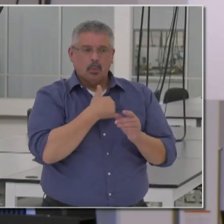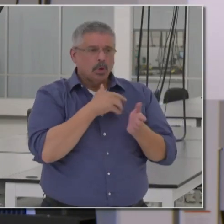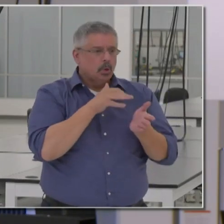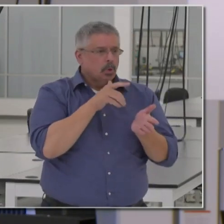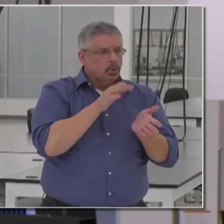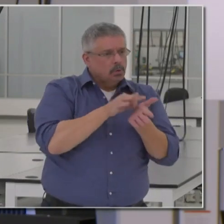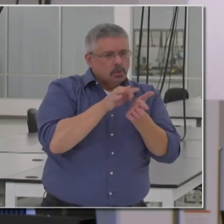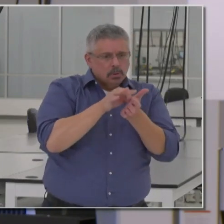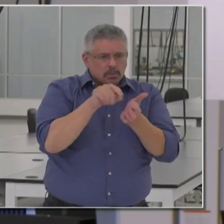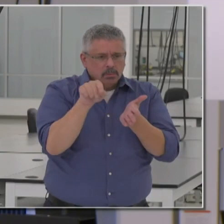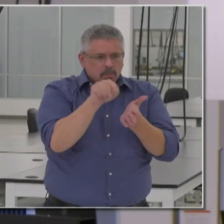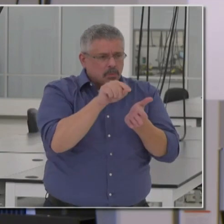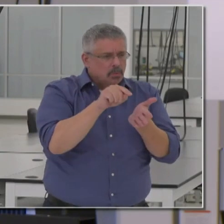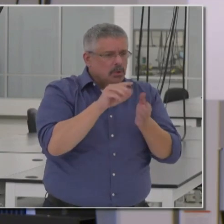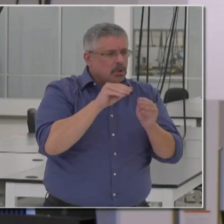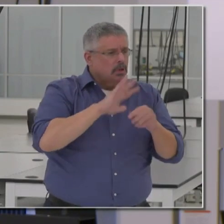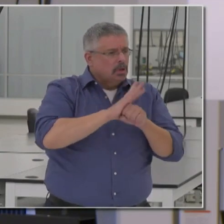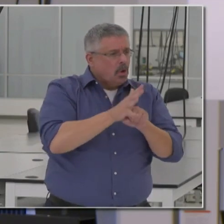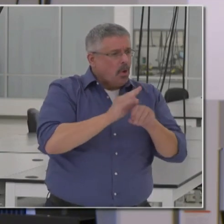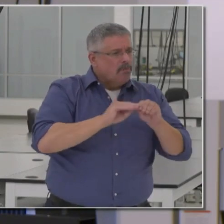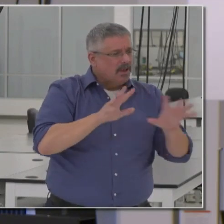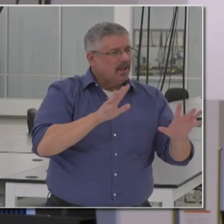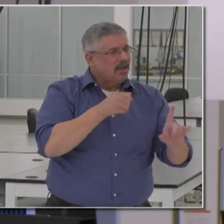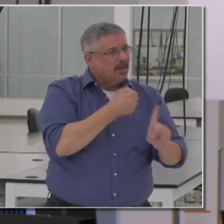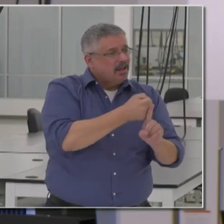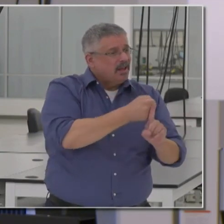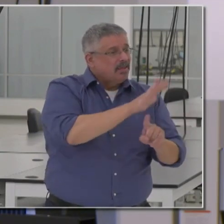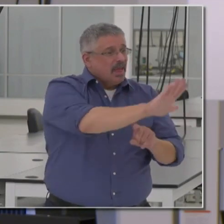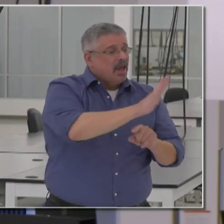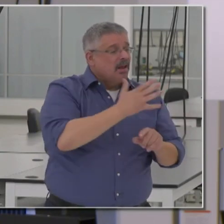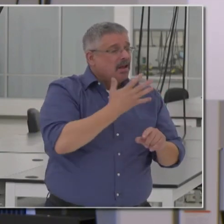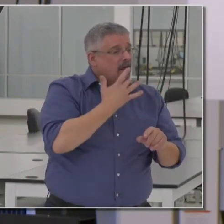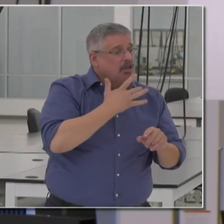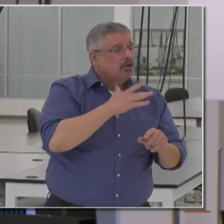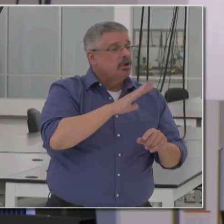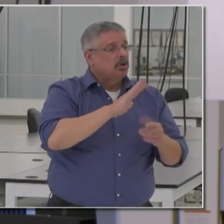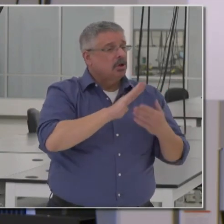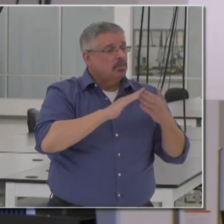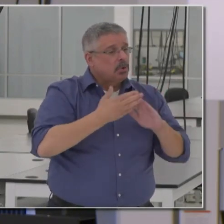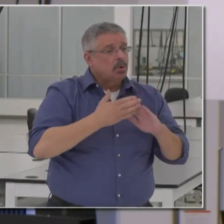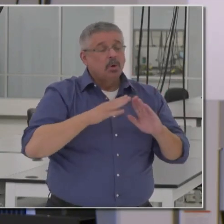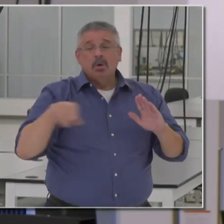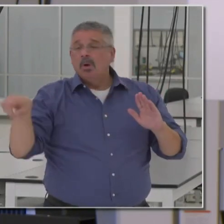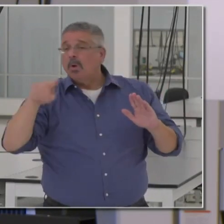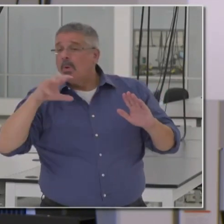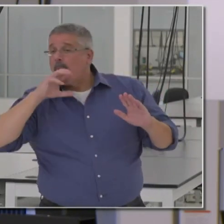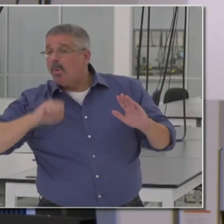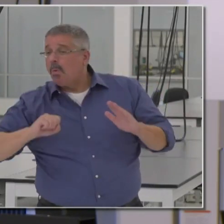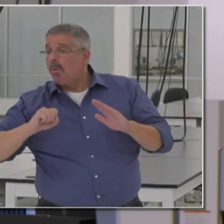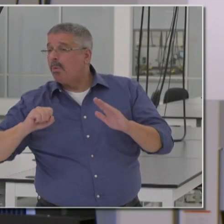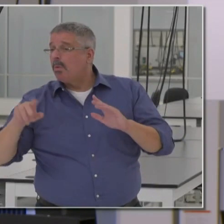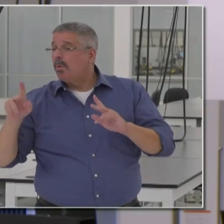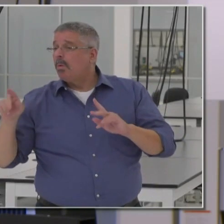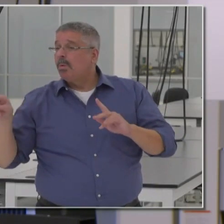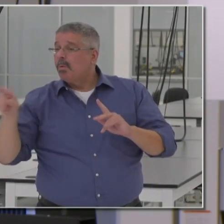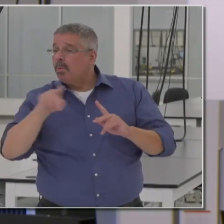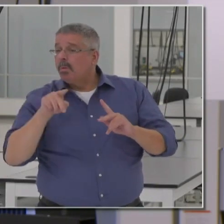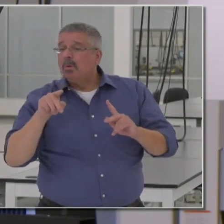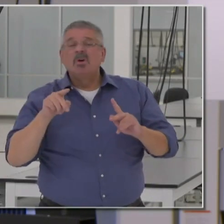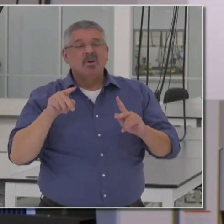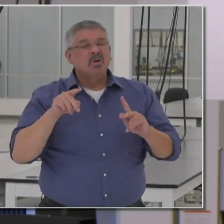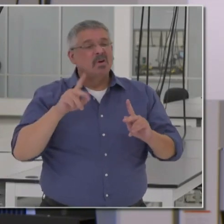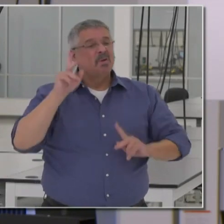disproportionate impact of COVID on communities of color, on older Californians, on people who are, uh,